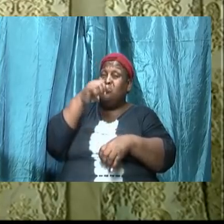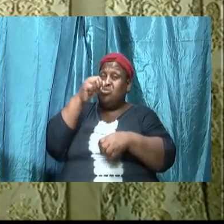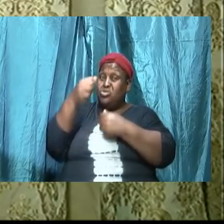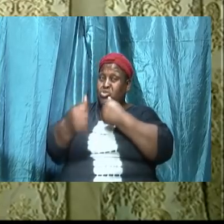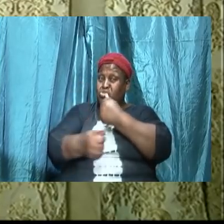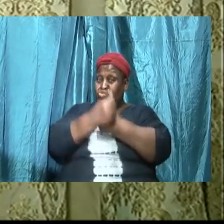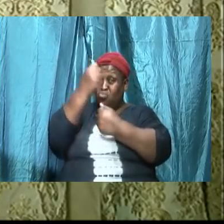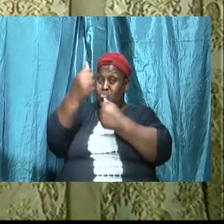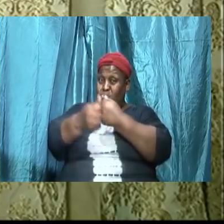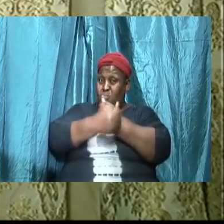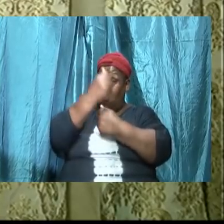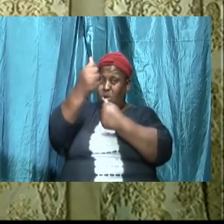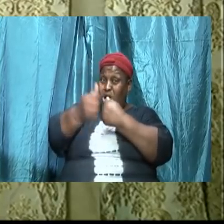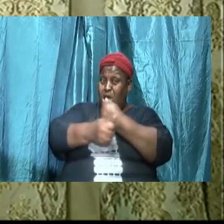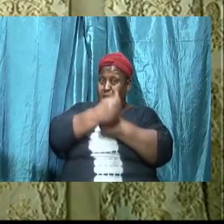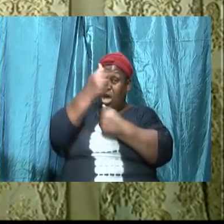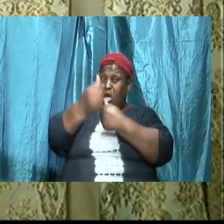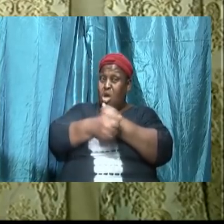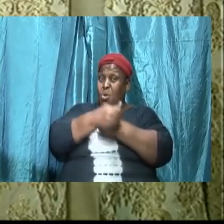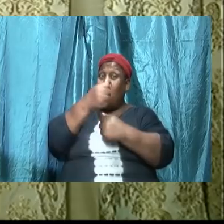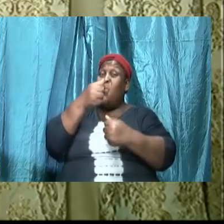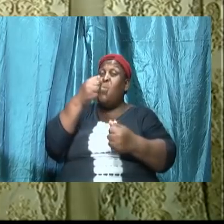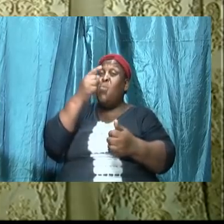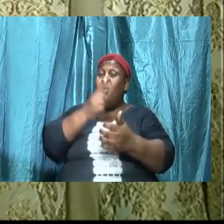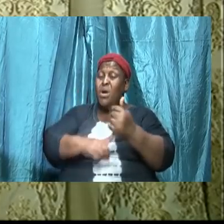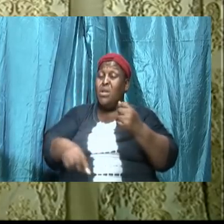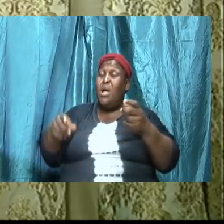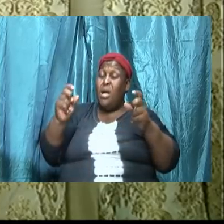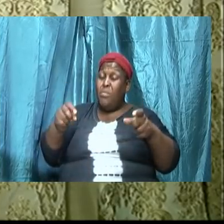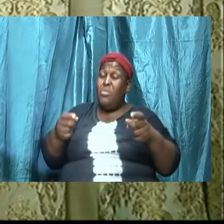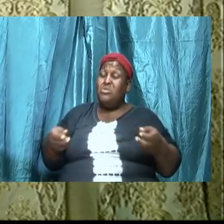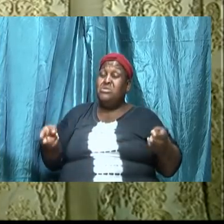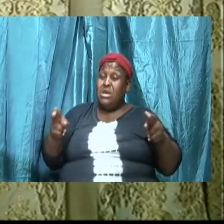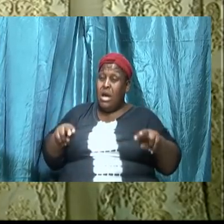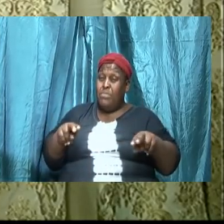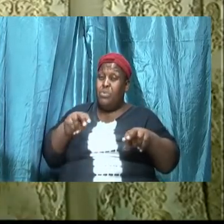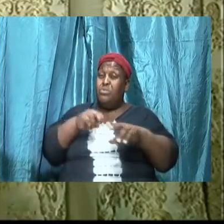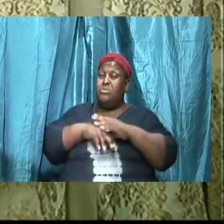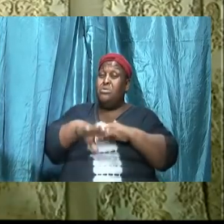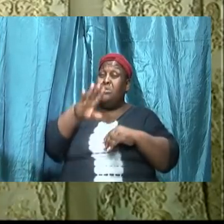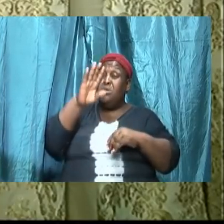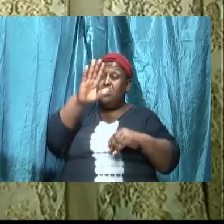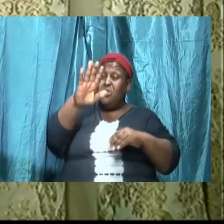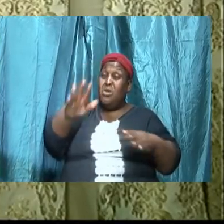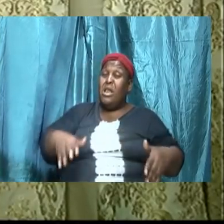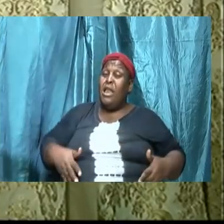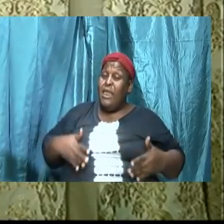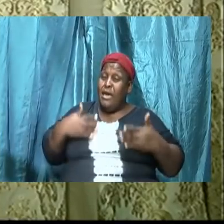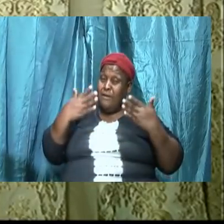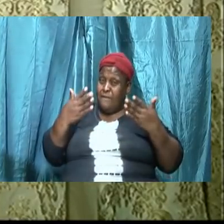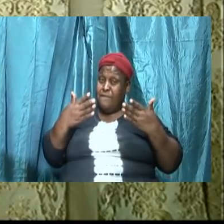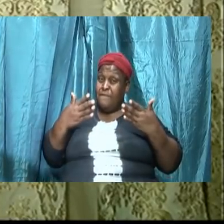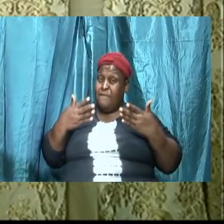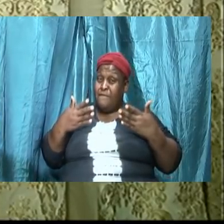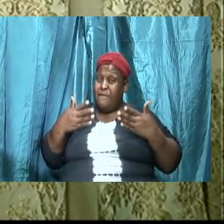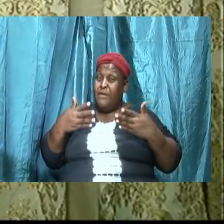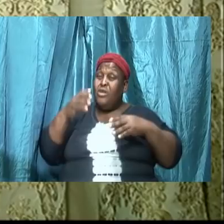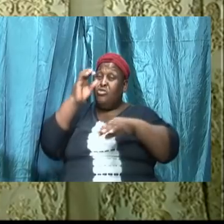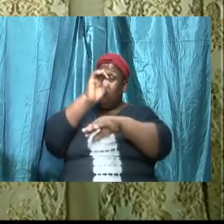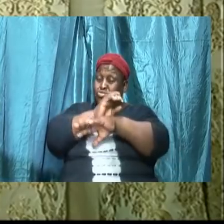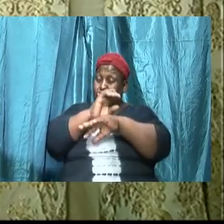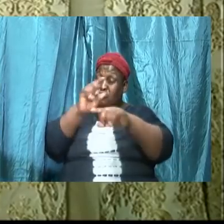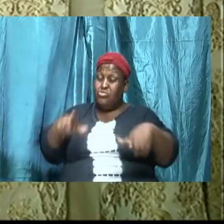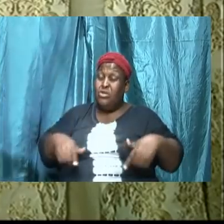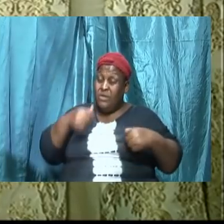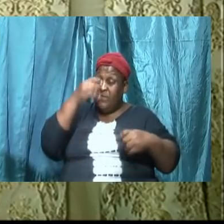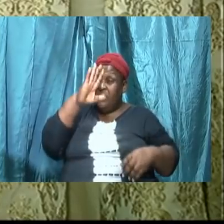coming to be birthed in your life as an individual or in the church of the living God but it